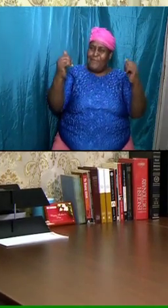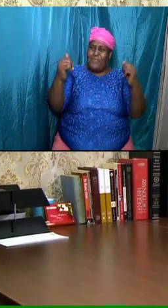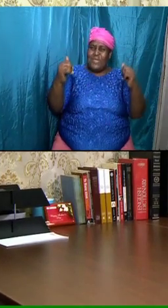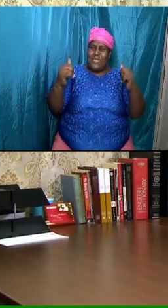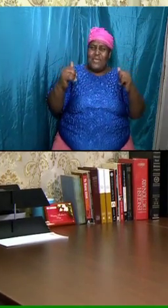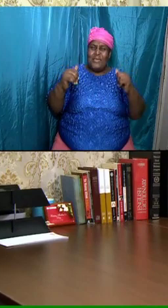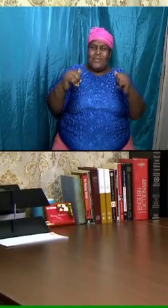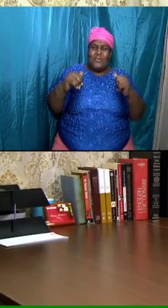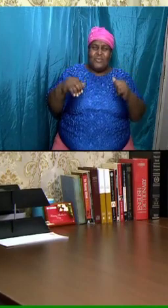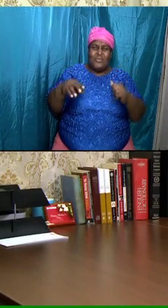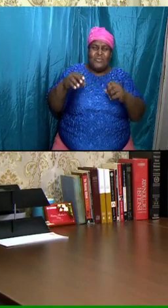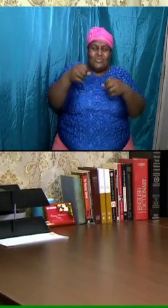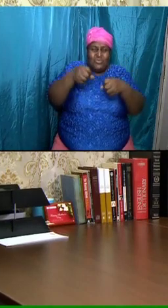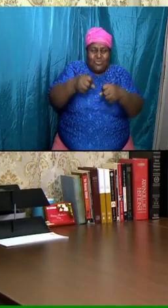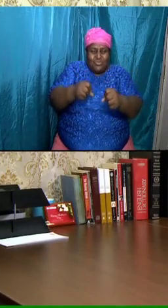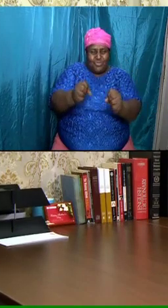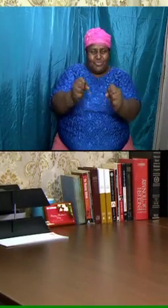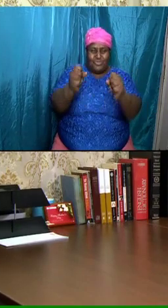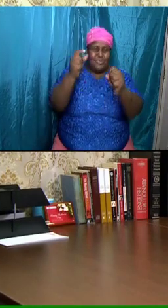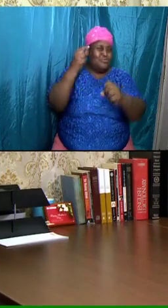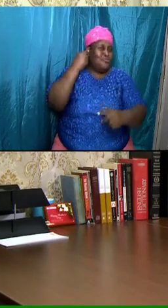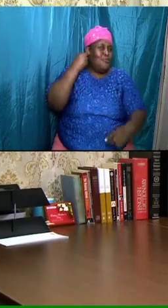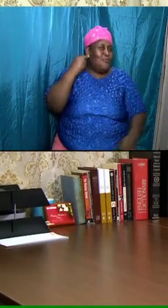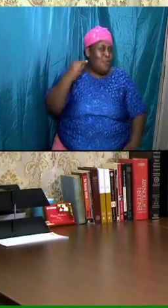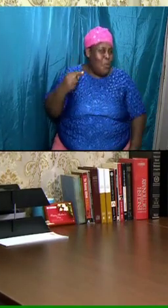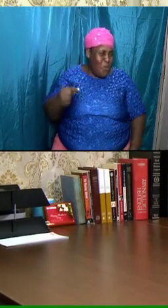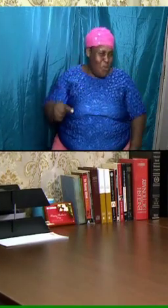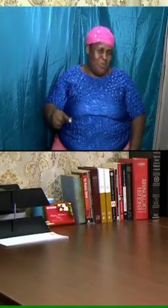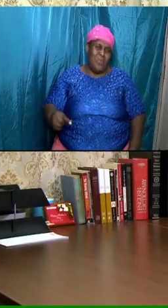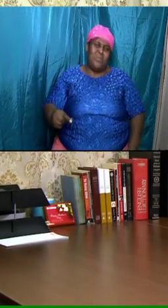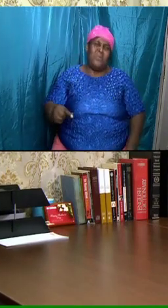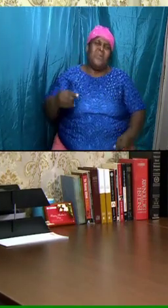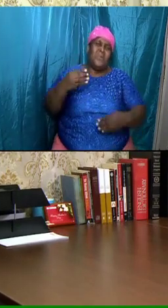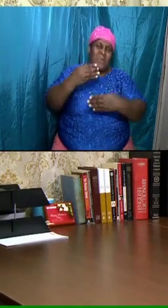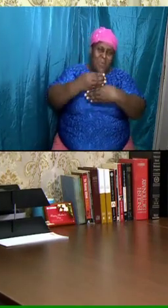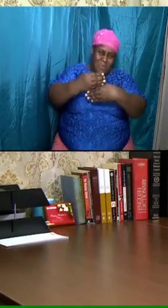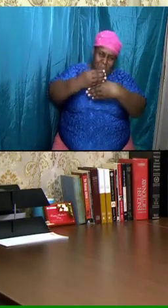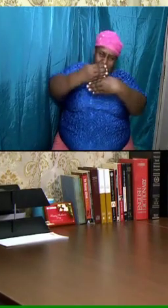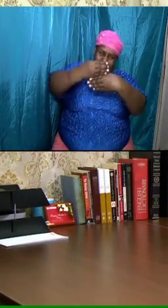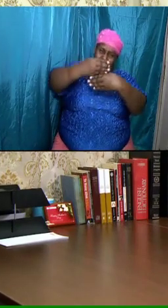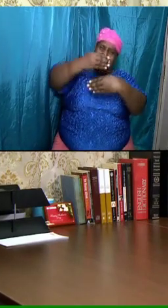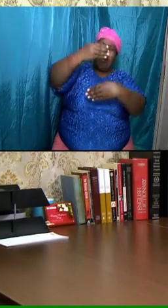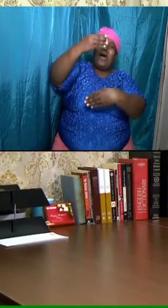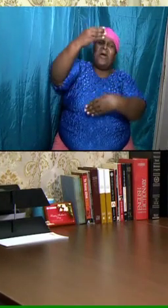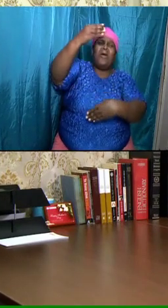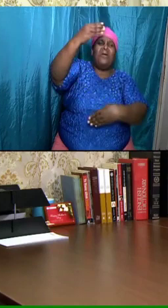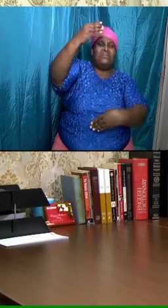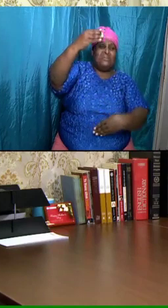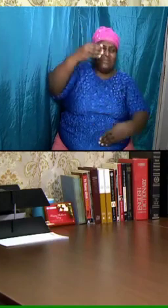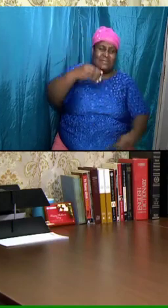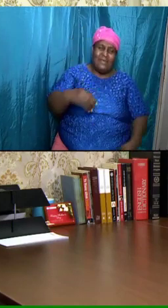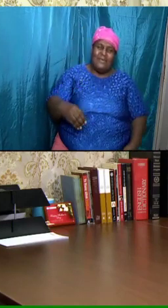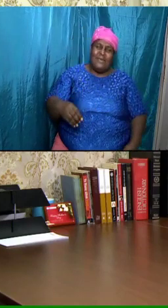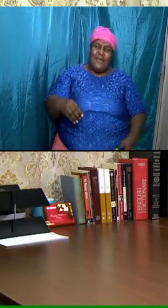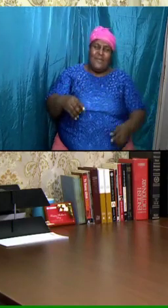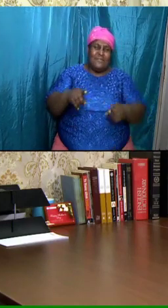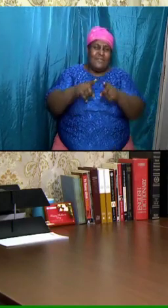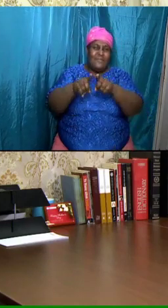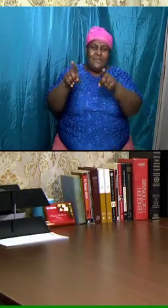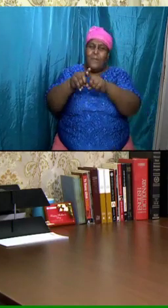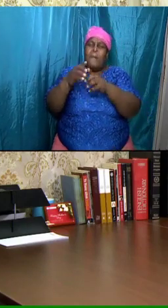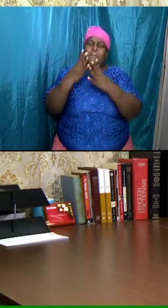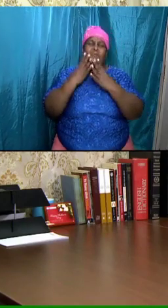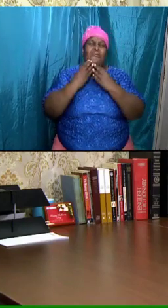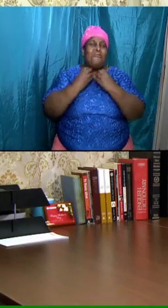that are out of this world you need to see he has taken all this time I know of architects that have taken